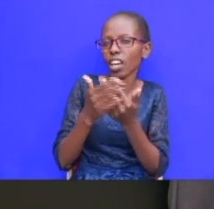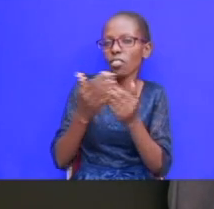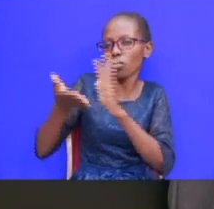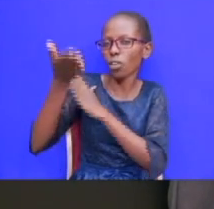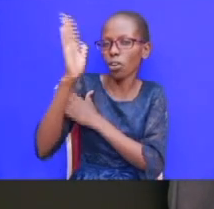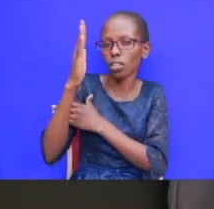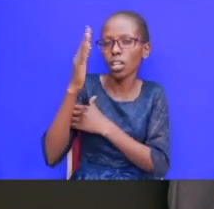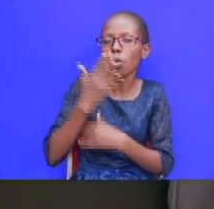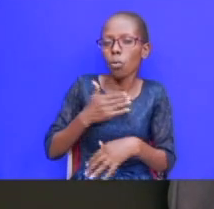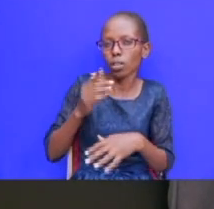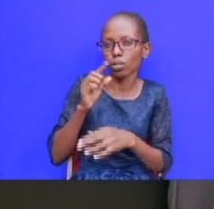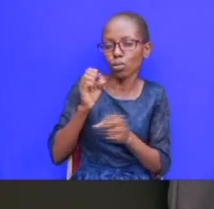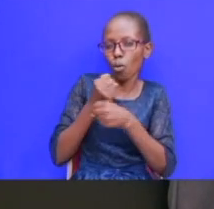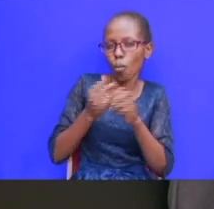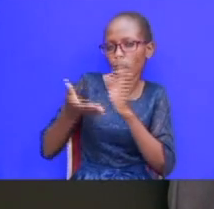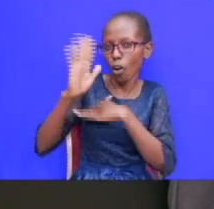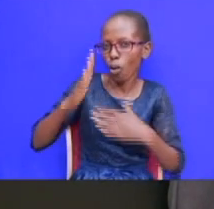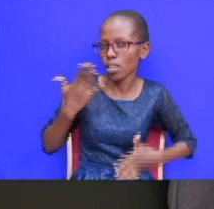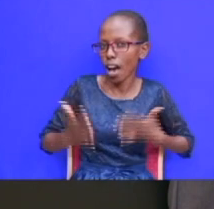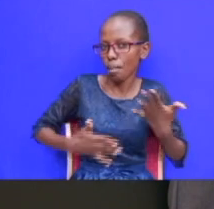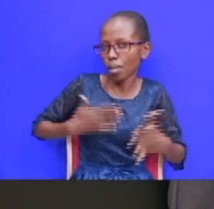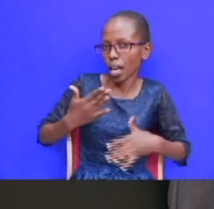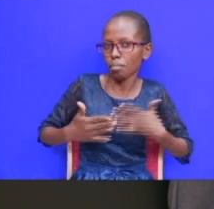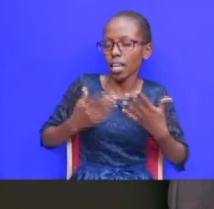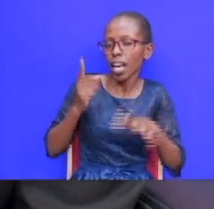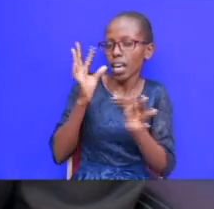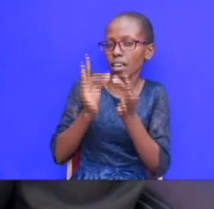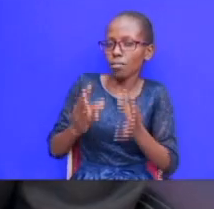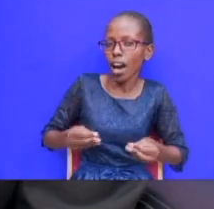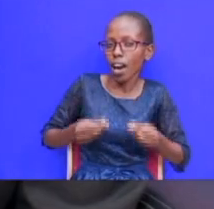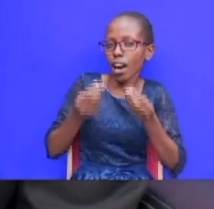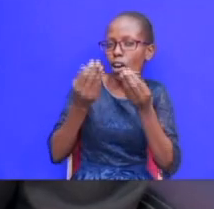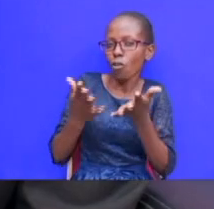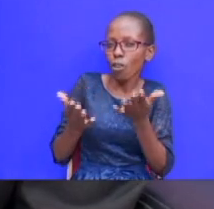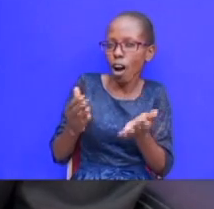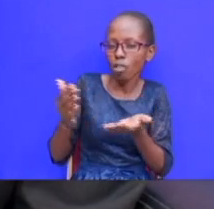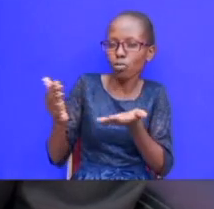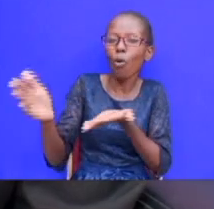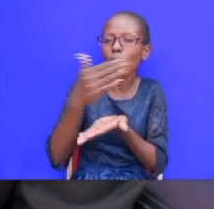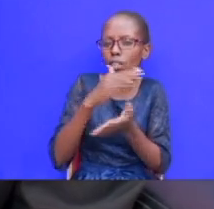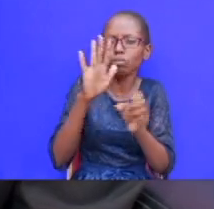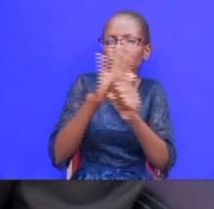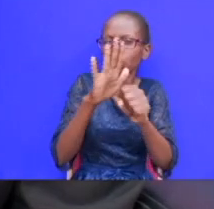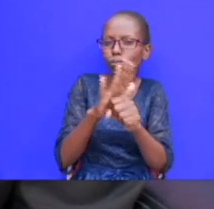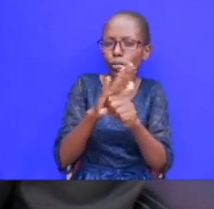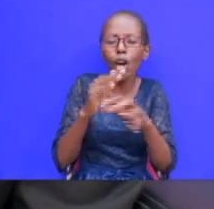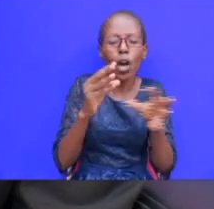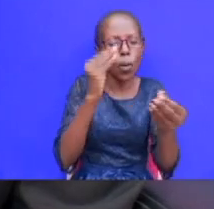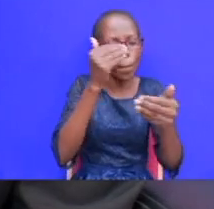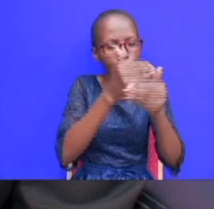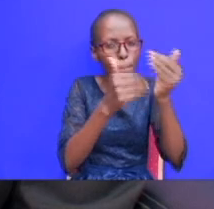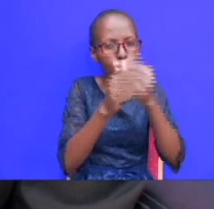at times we want to appease god some of us might think that if i offer a lot of offerings and tithes and build churches